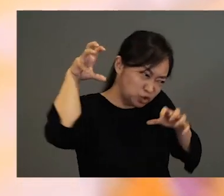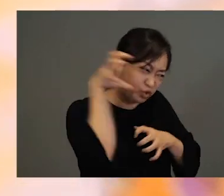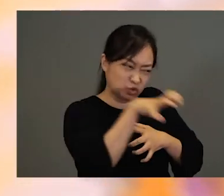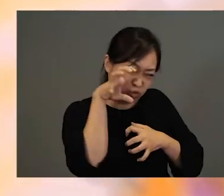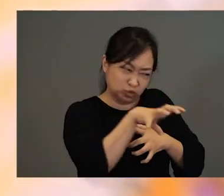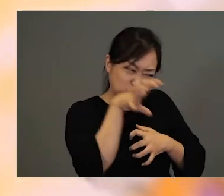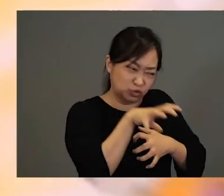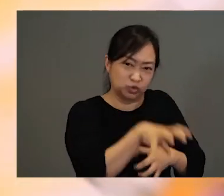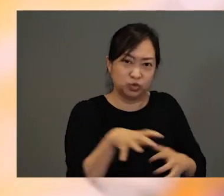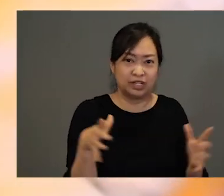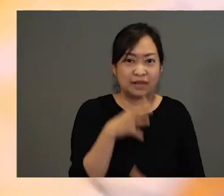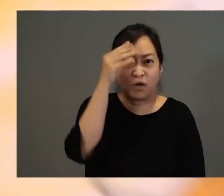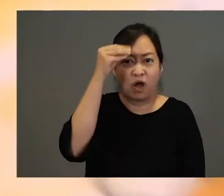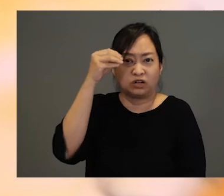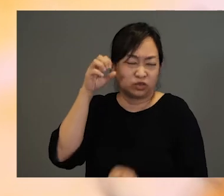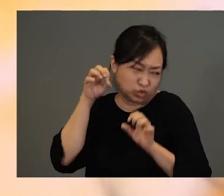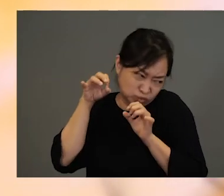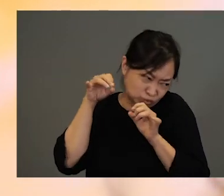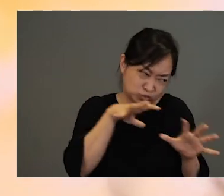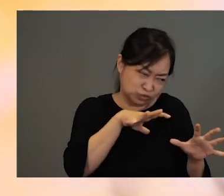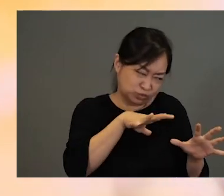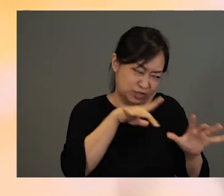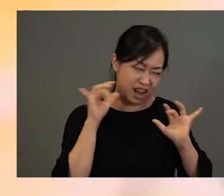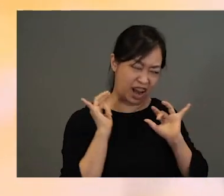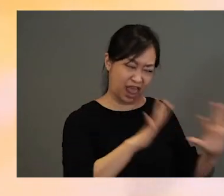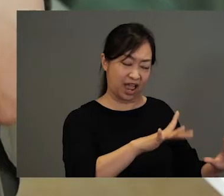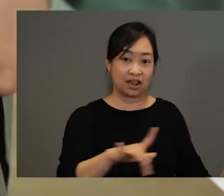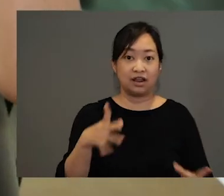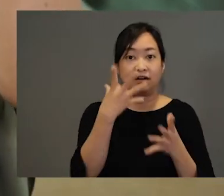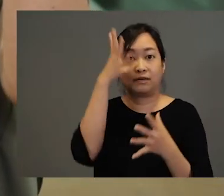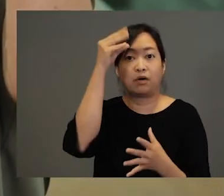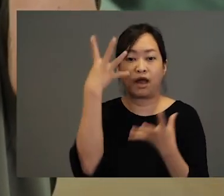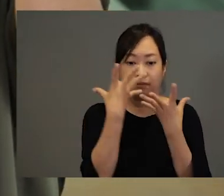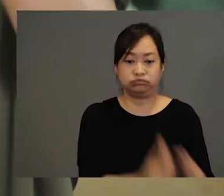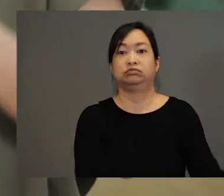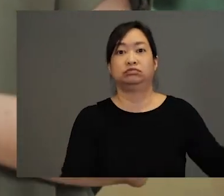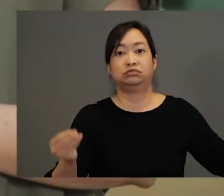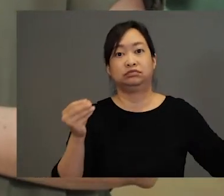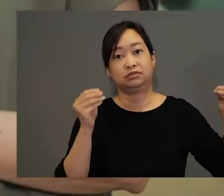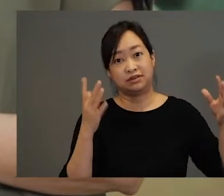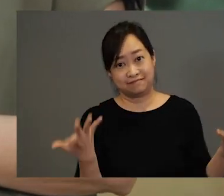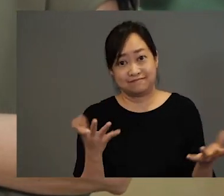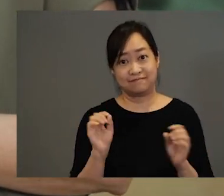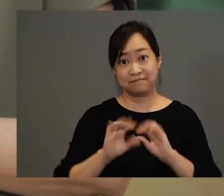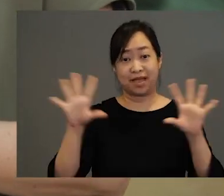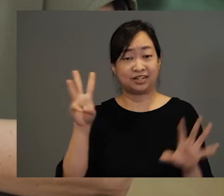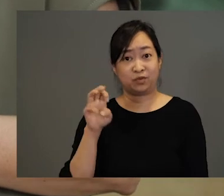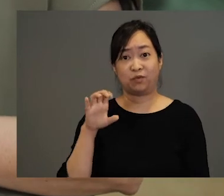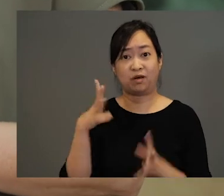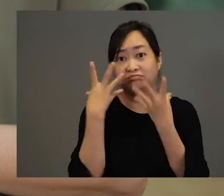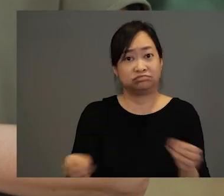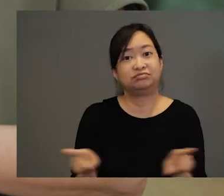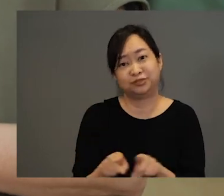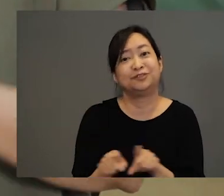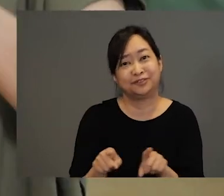hard on the little boy. So hard that the little boy disappeared. And the magic wand disappeared